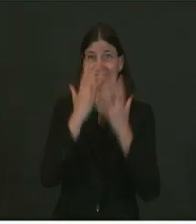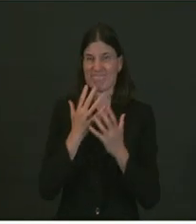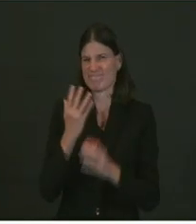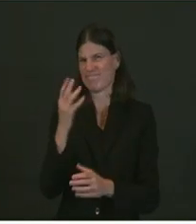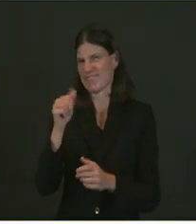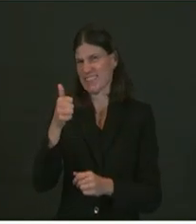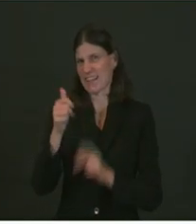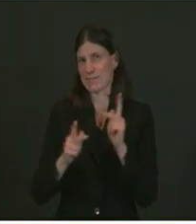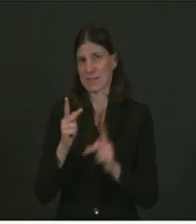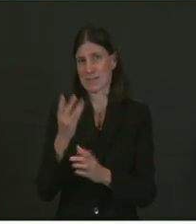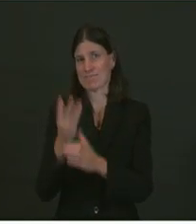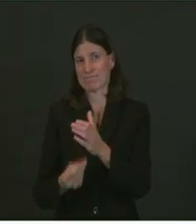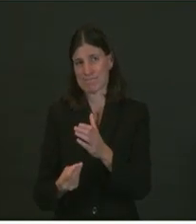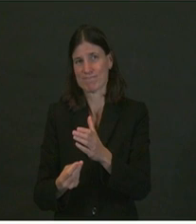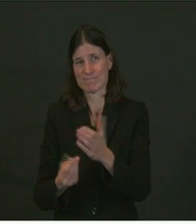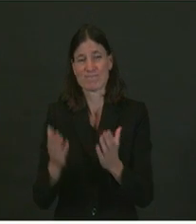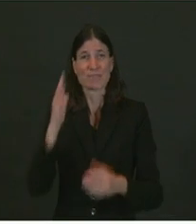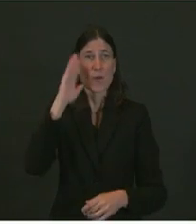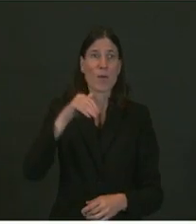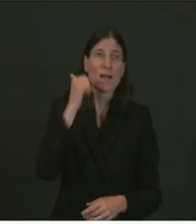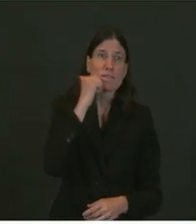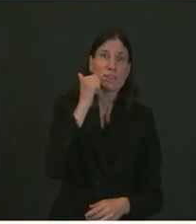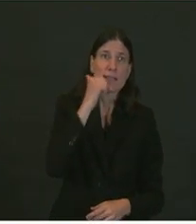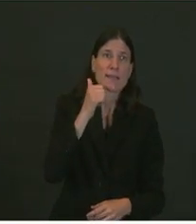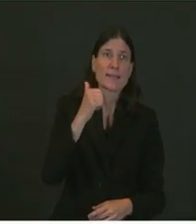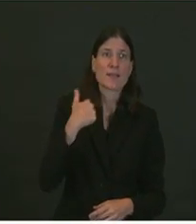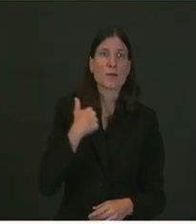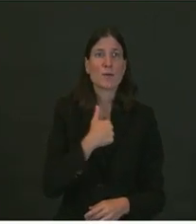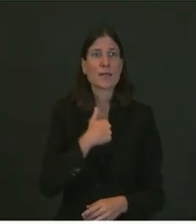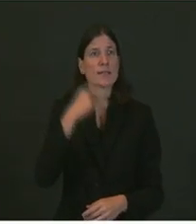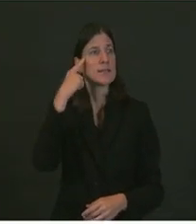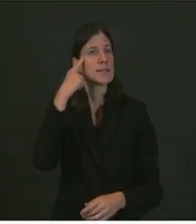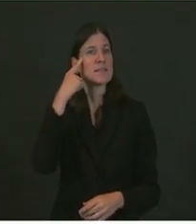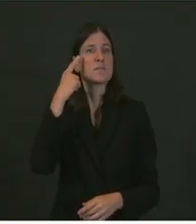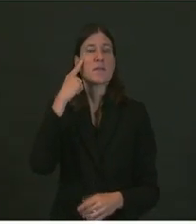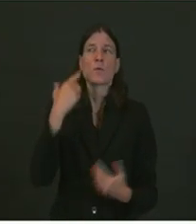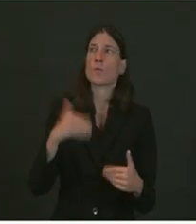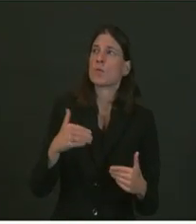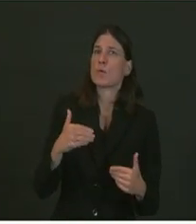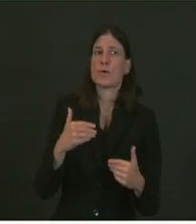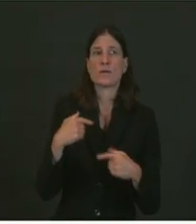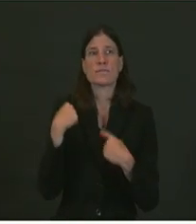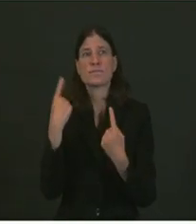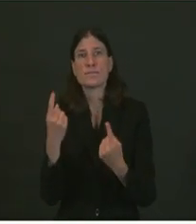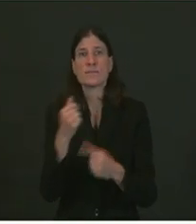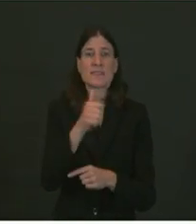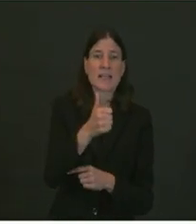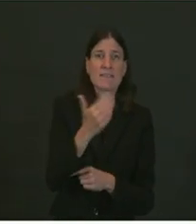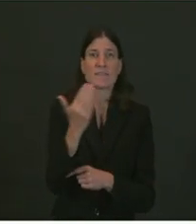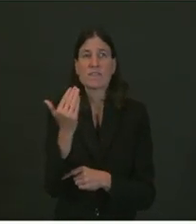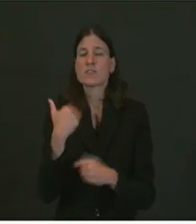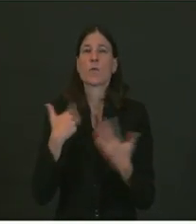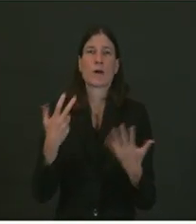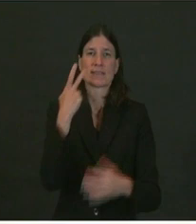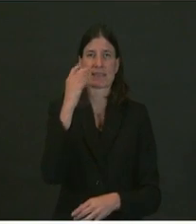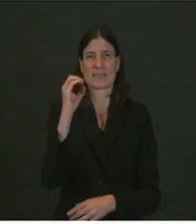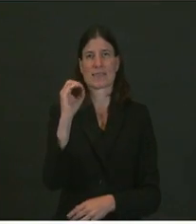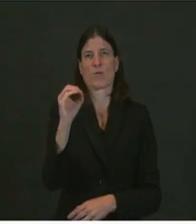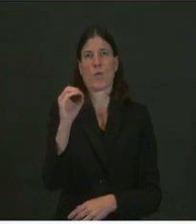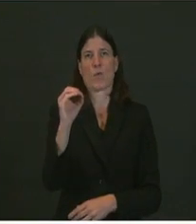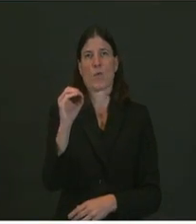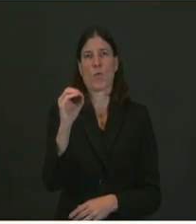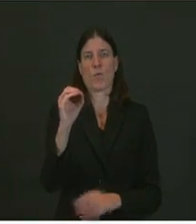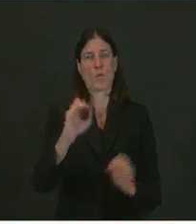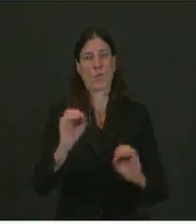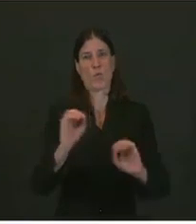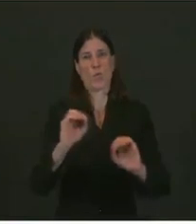report double digit number of deaths. So even though we are moving in the right direction in every way, I would just ask everybody